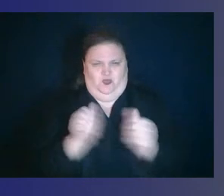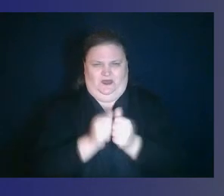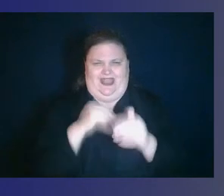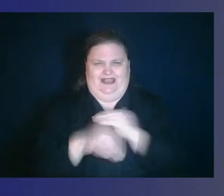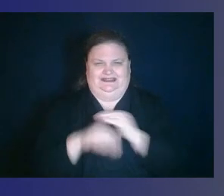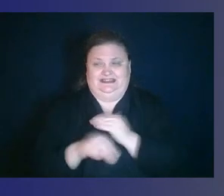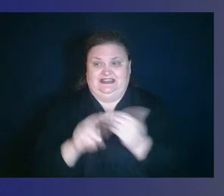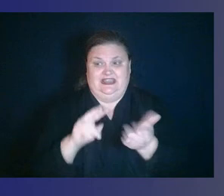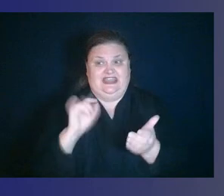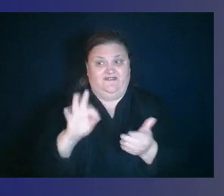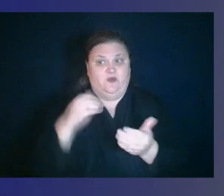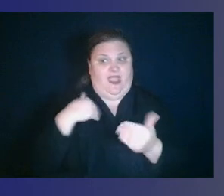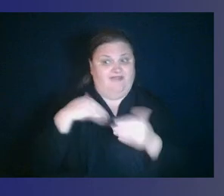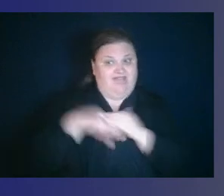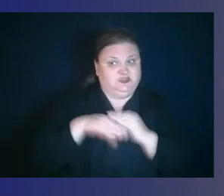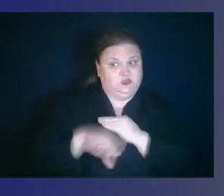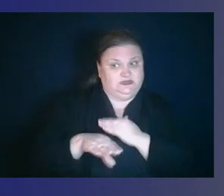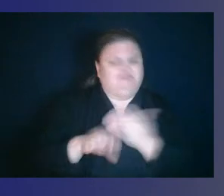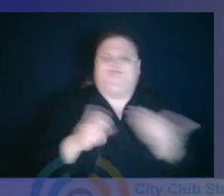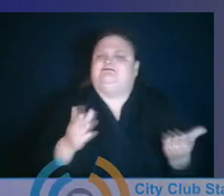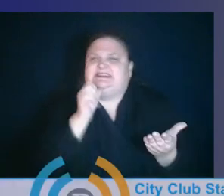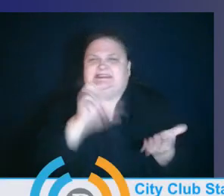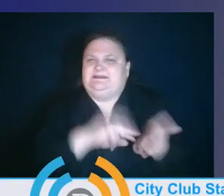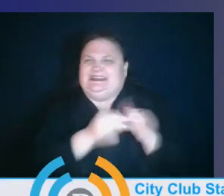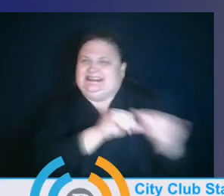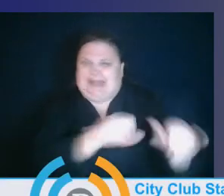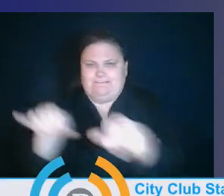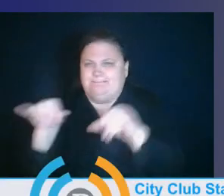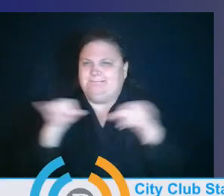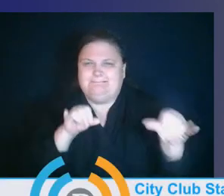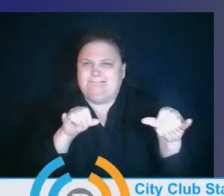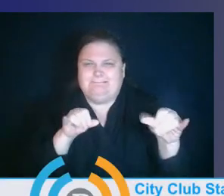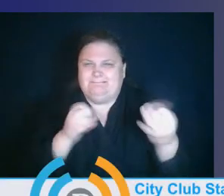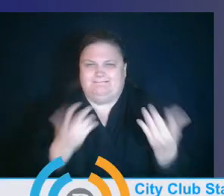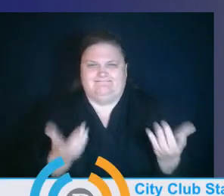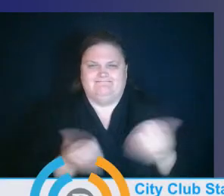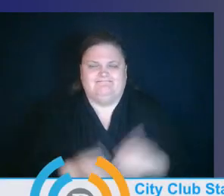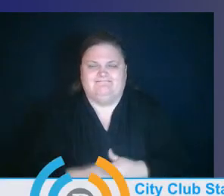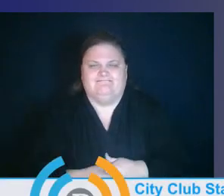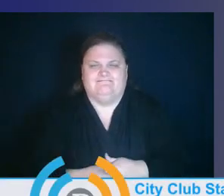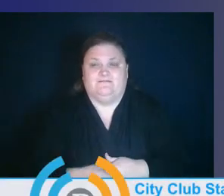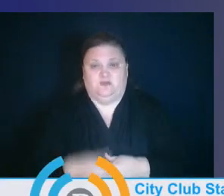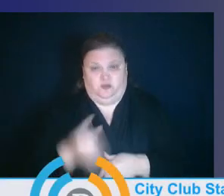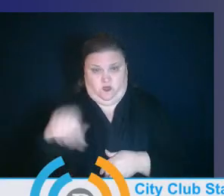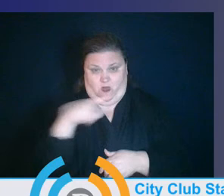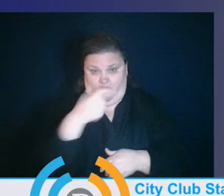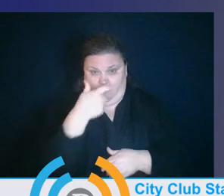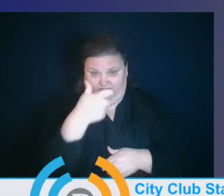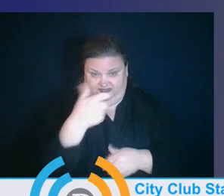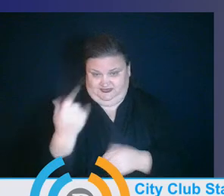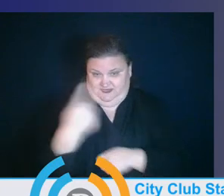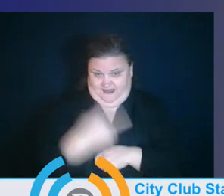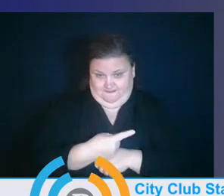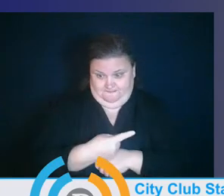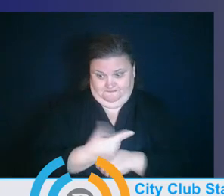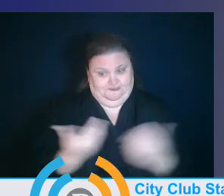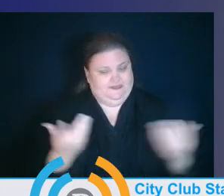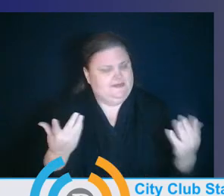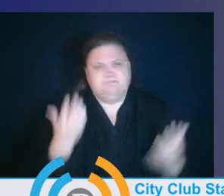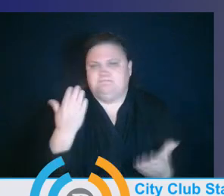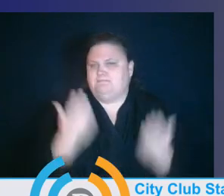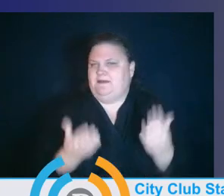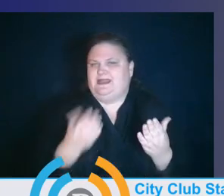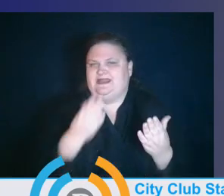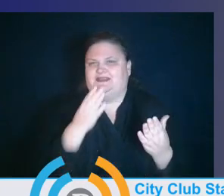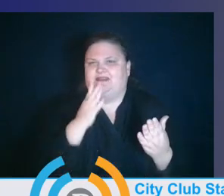is not equitable either. And so I think for those of us listening today, we may not even be able to connect with what I just